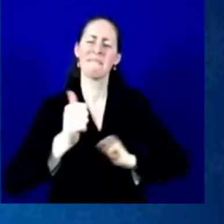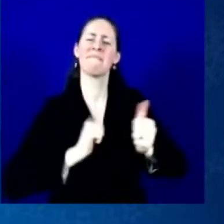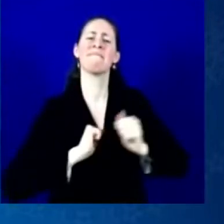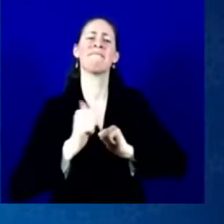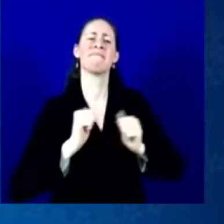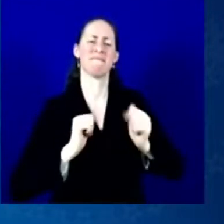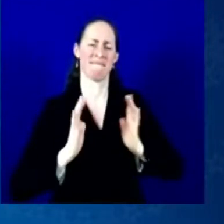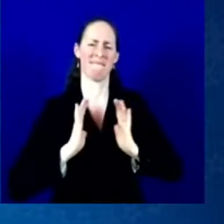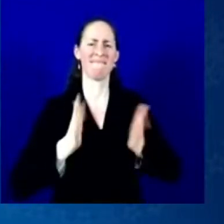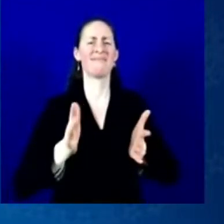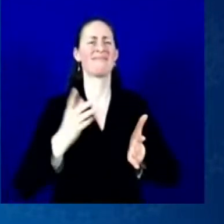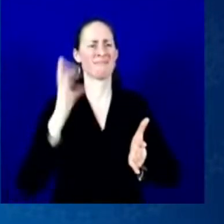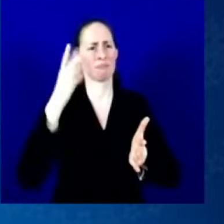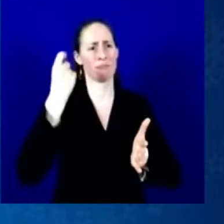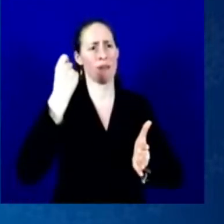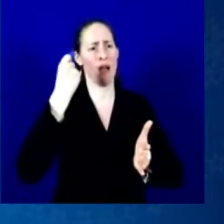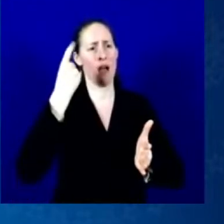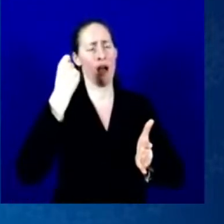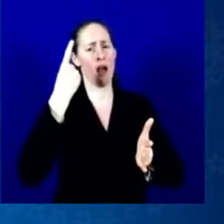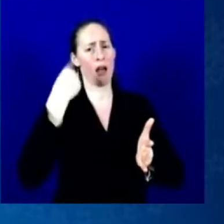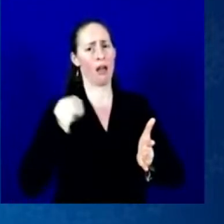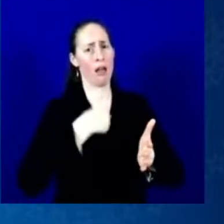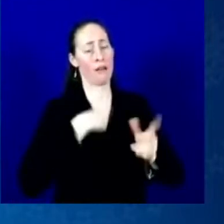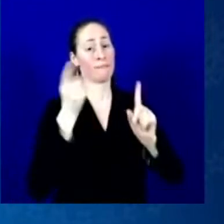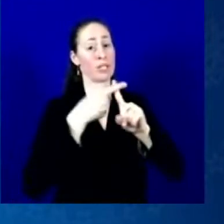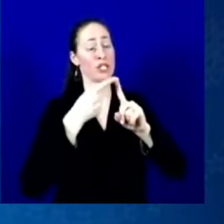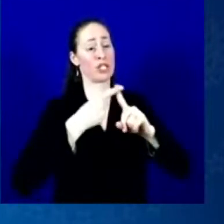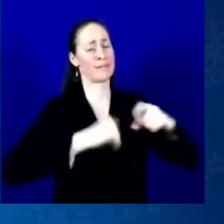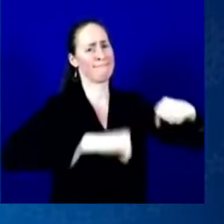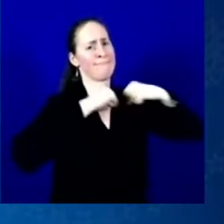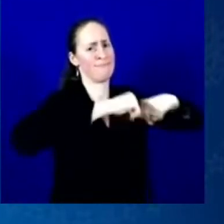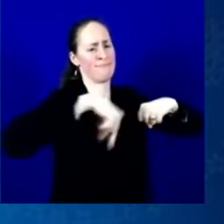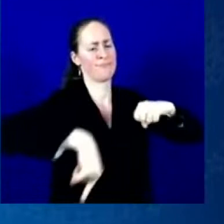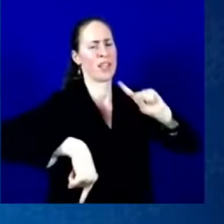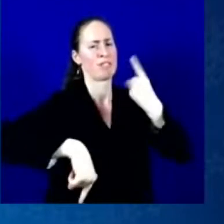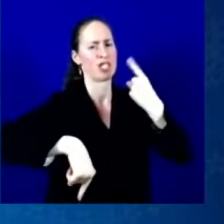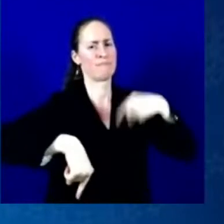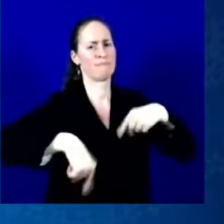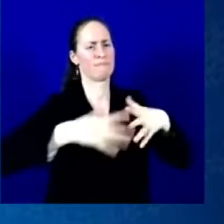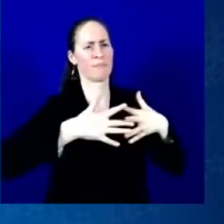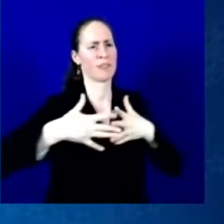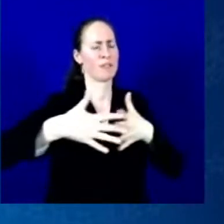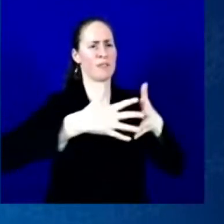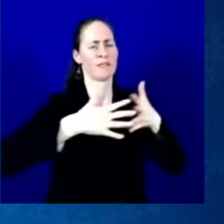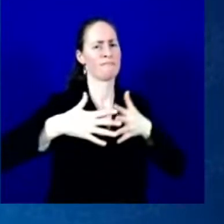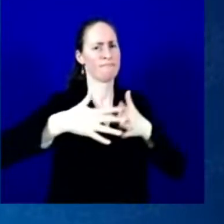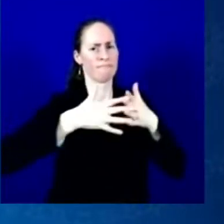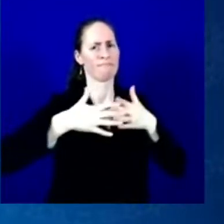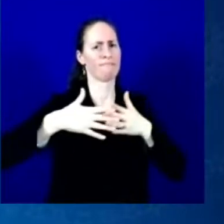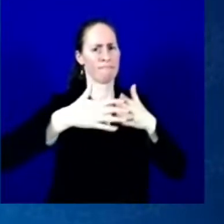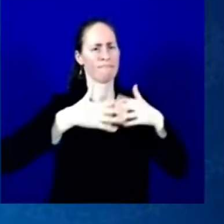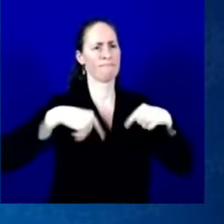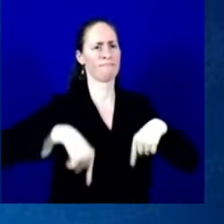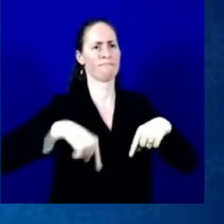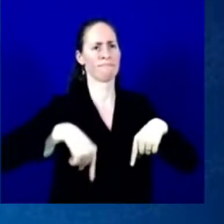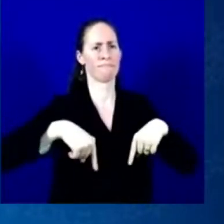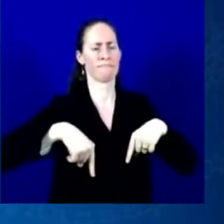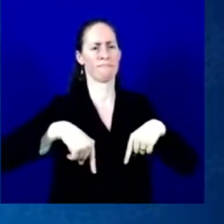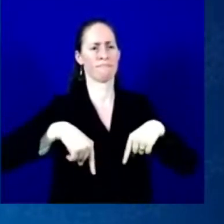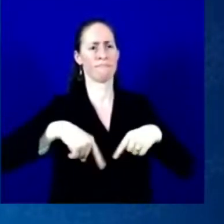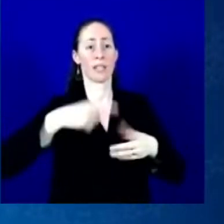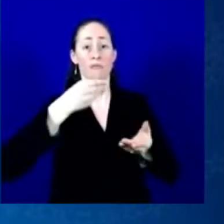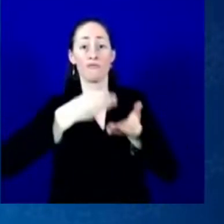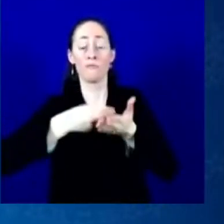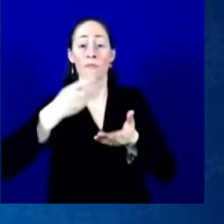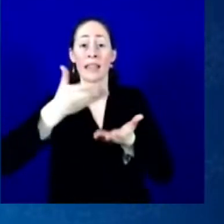America will stand up to unfair trade practices and undercut American workers and American industries, like subsidies from state-to